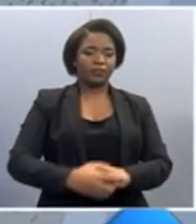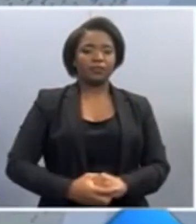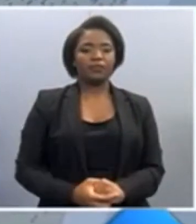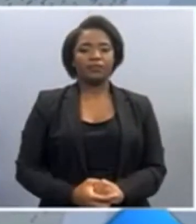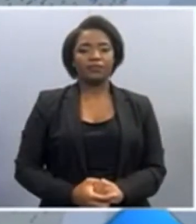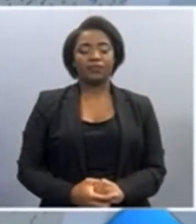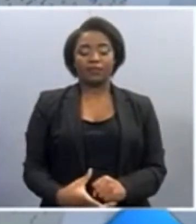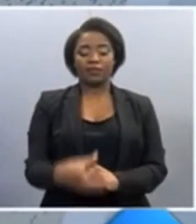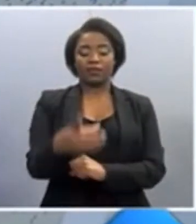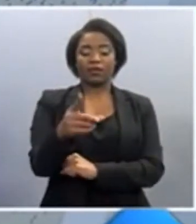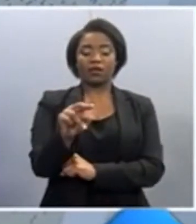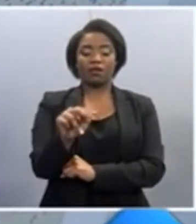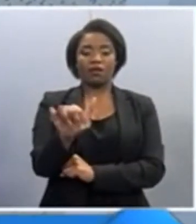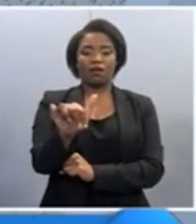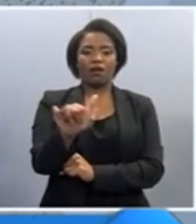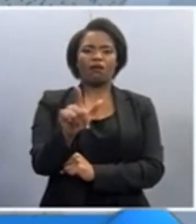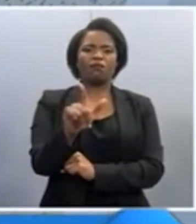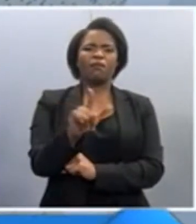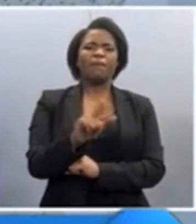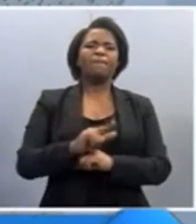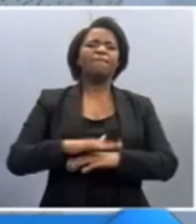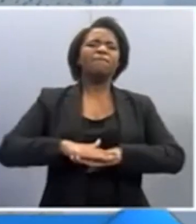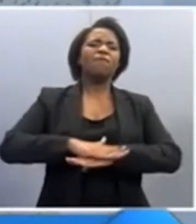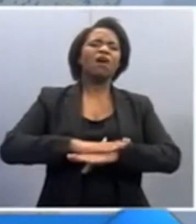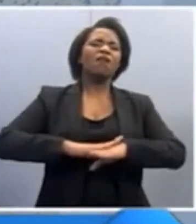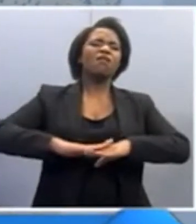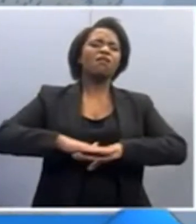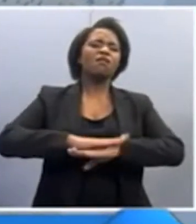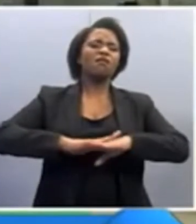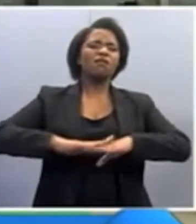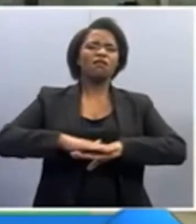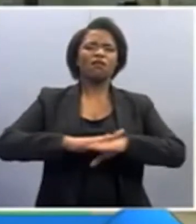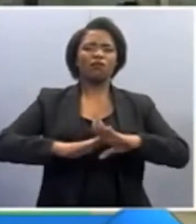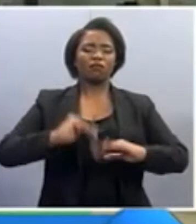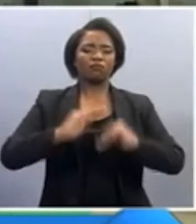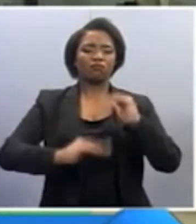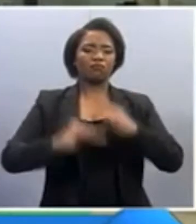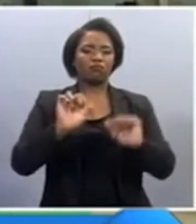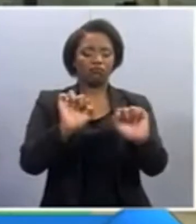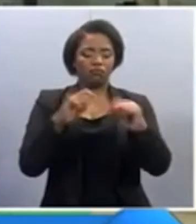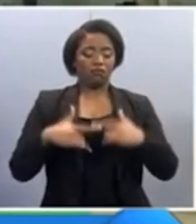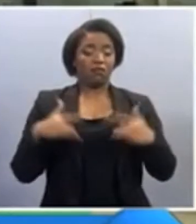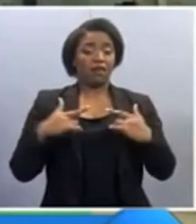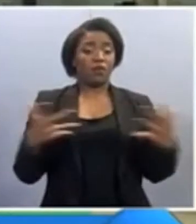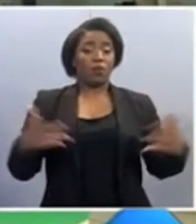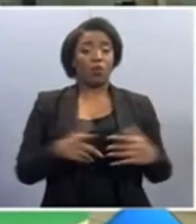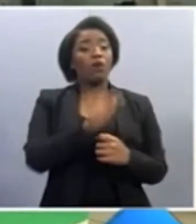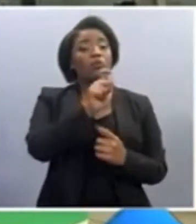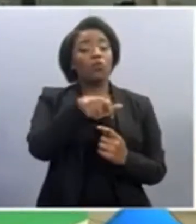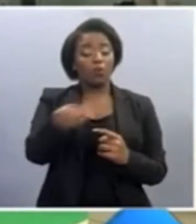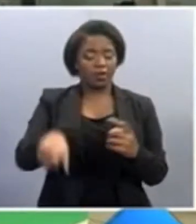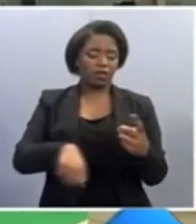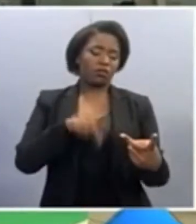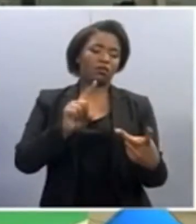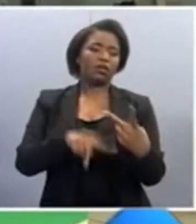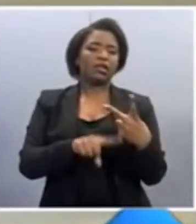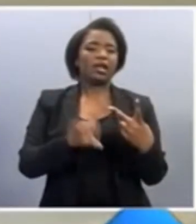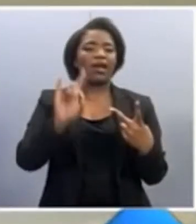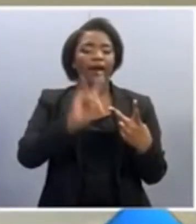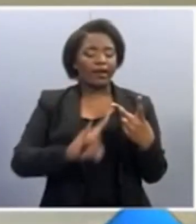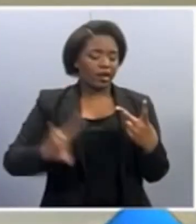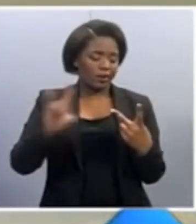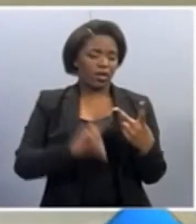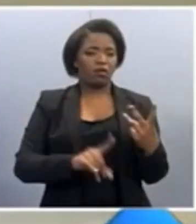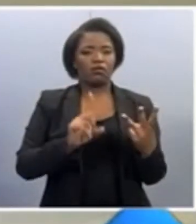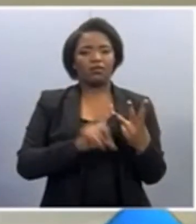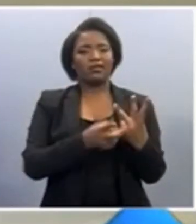DNA is the basic building block of life. It's found in humans, animals and pathogens, such